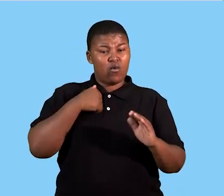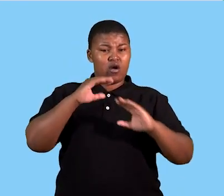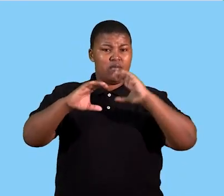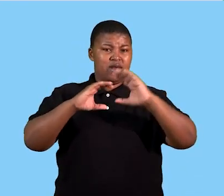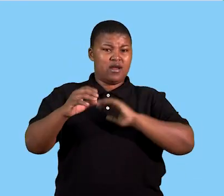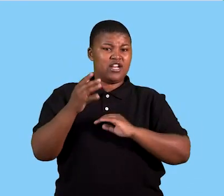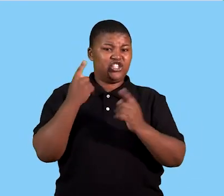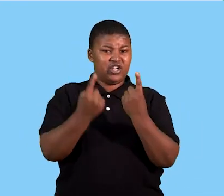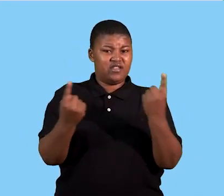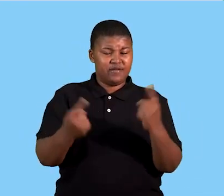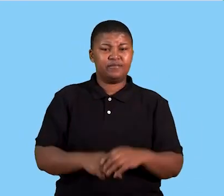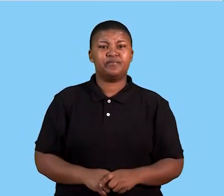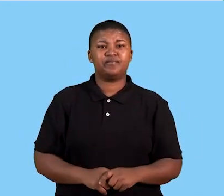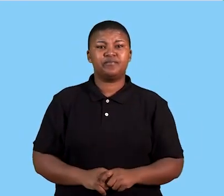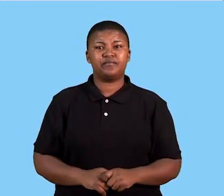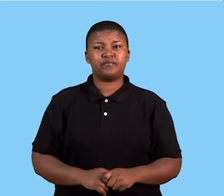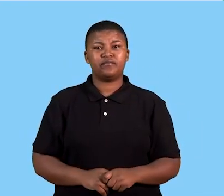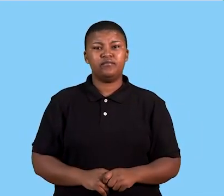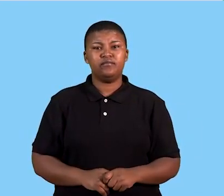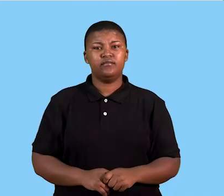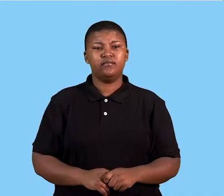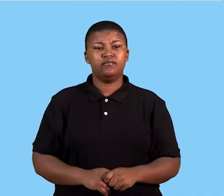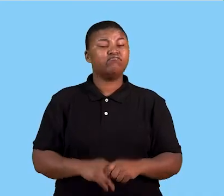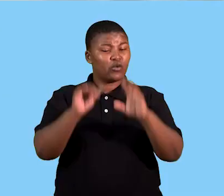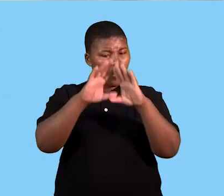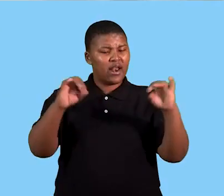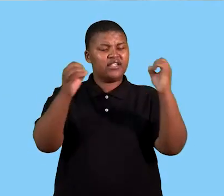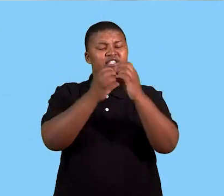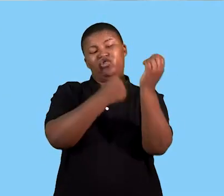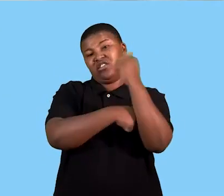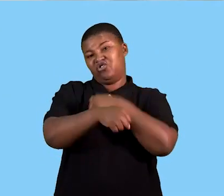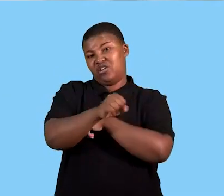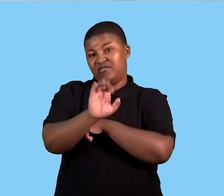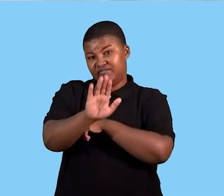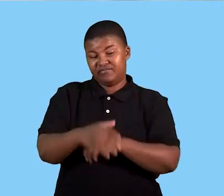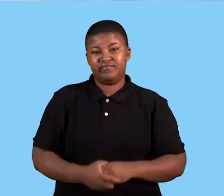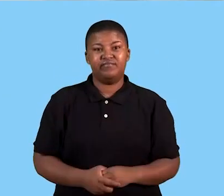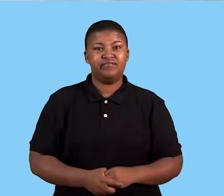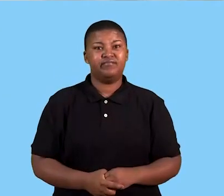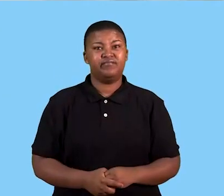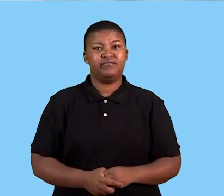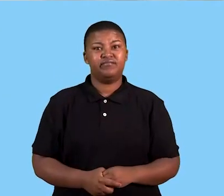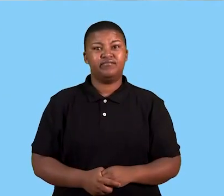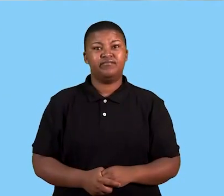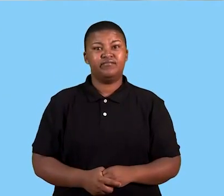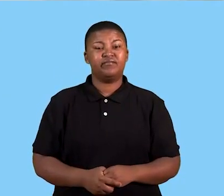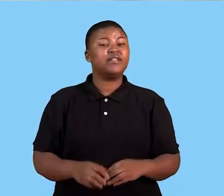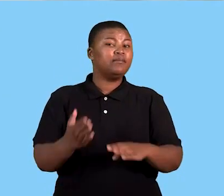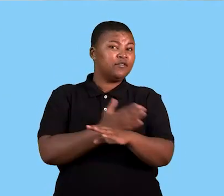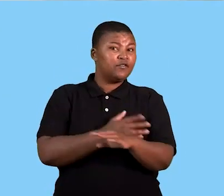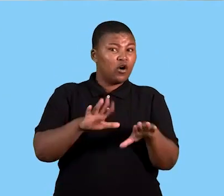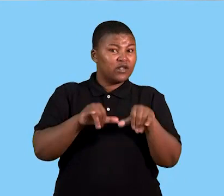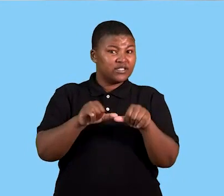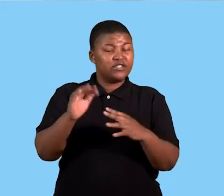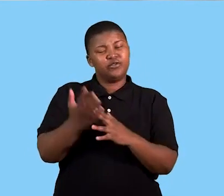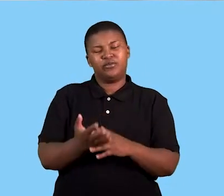So how we will communicate with each other. And that is our organisational structure. Now that is it for